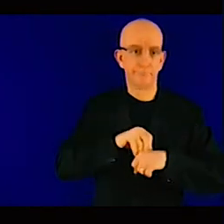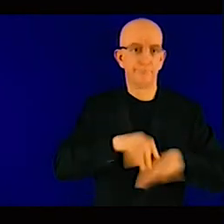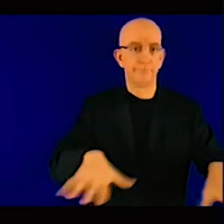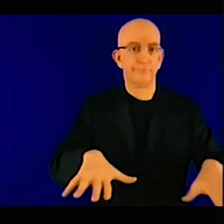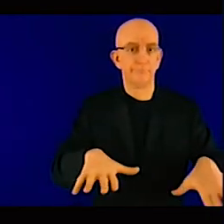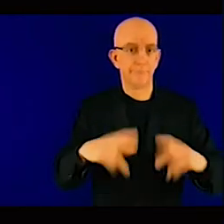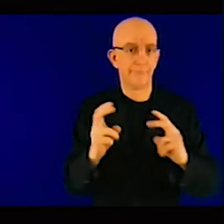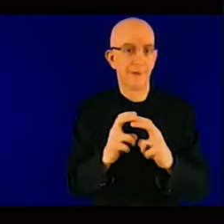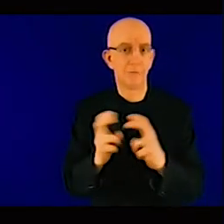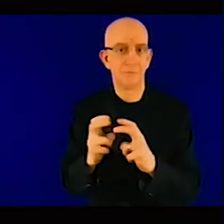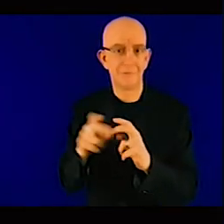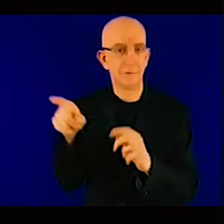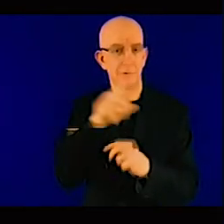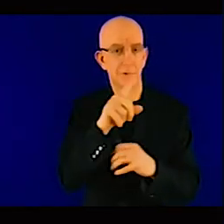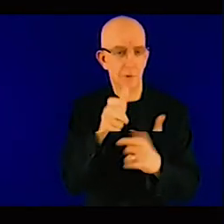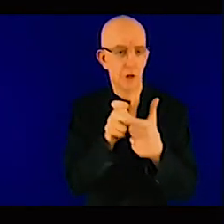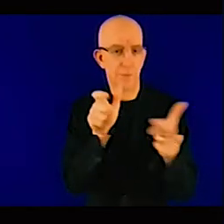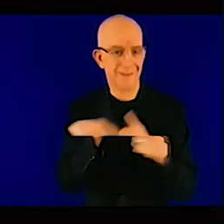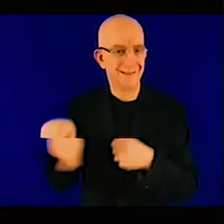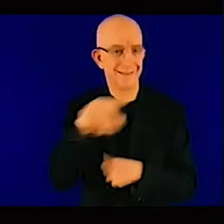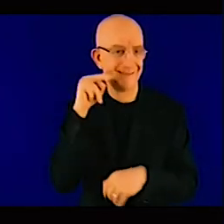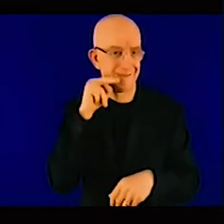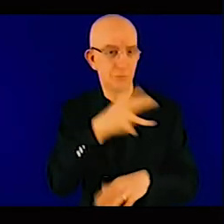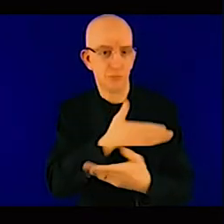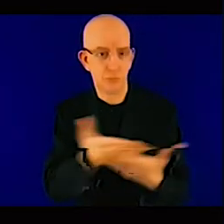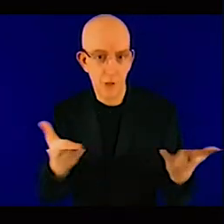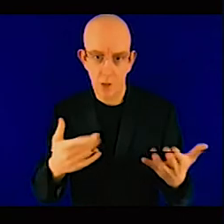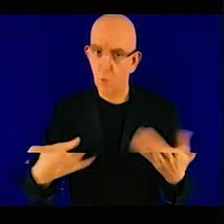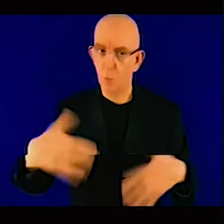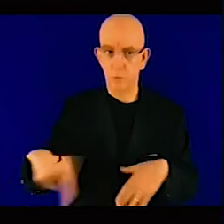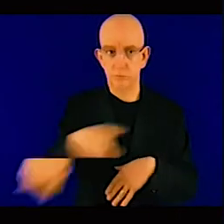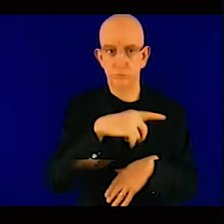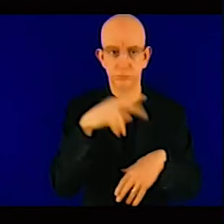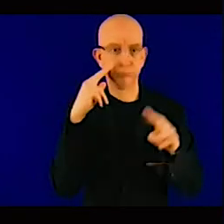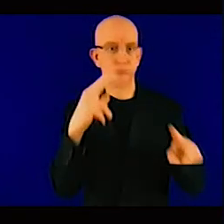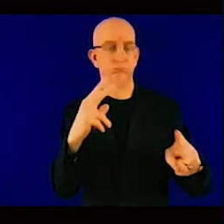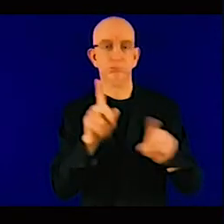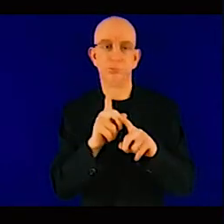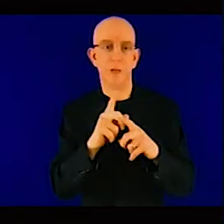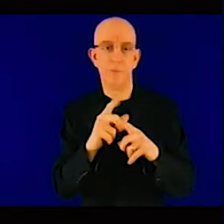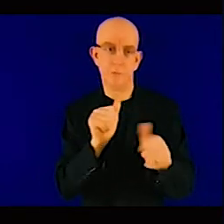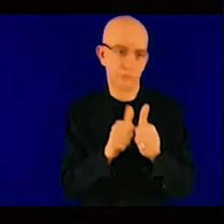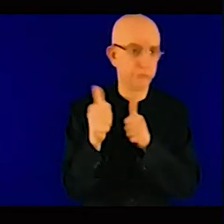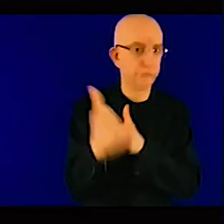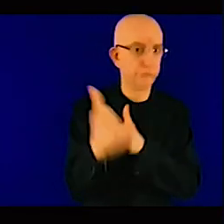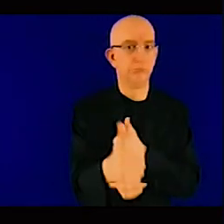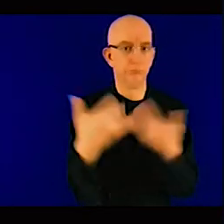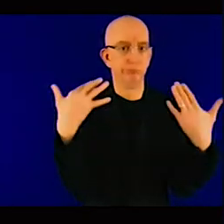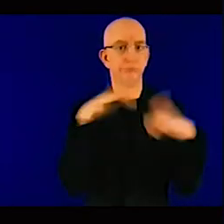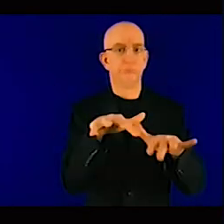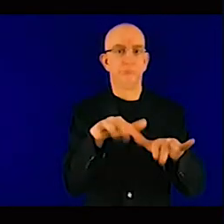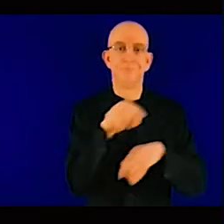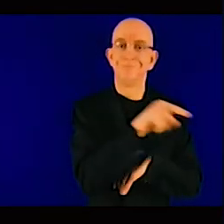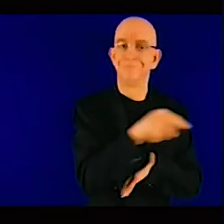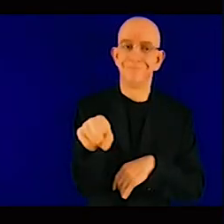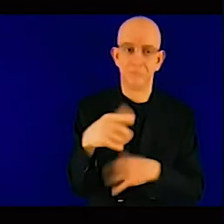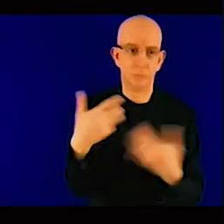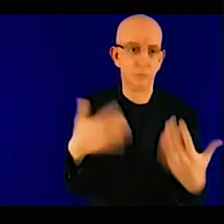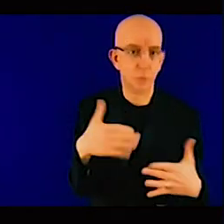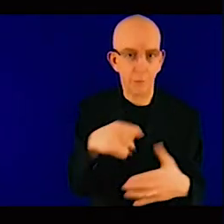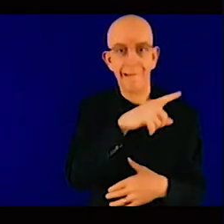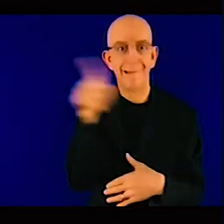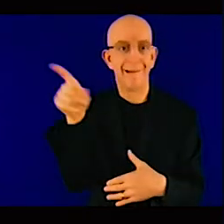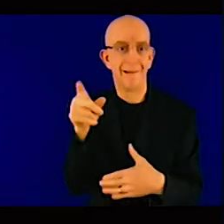taken that leap of faith if you put it like that he'd also mentioned the issue concerning Africa